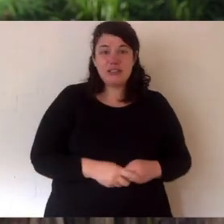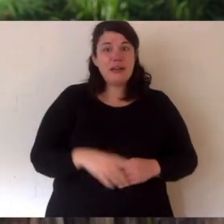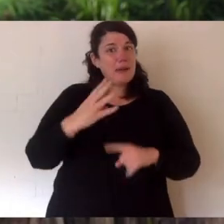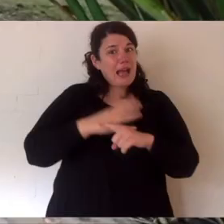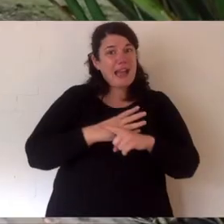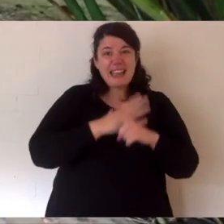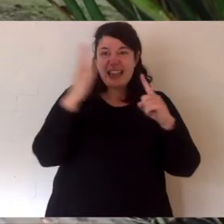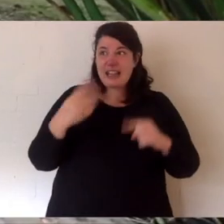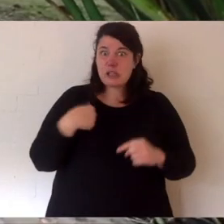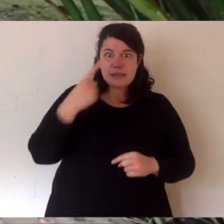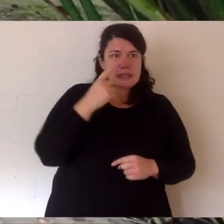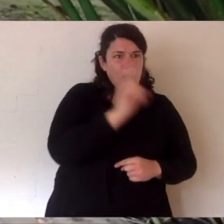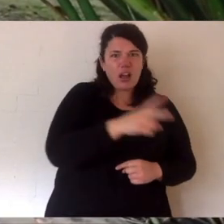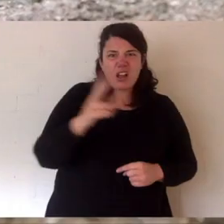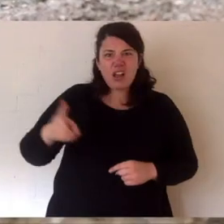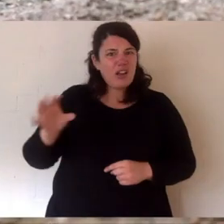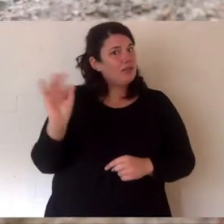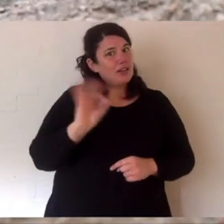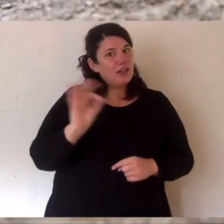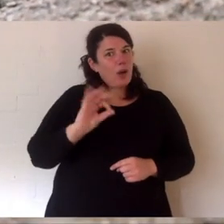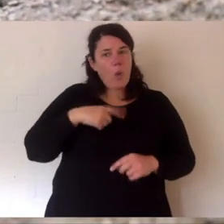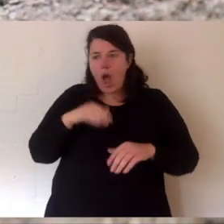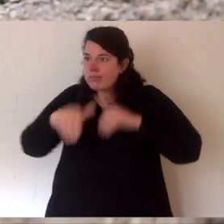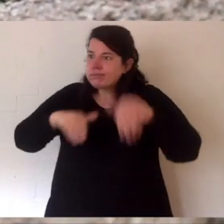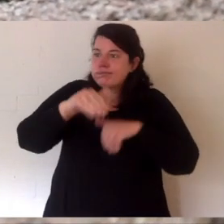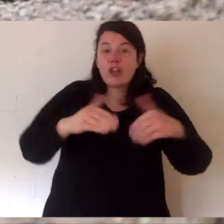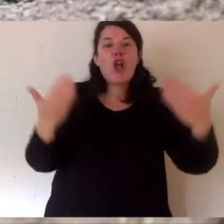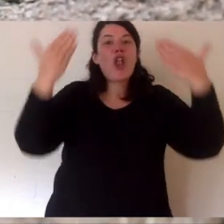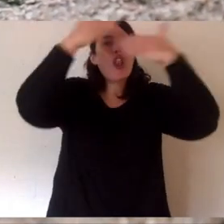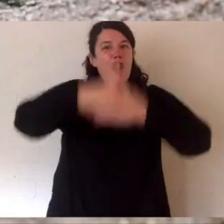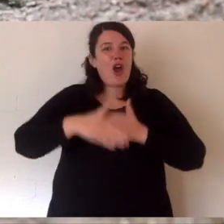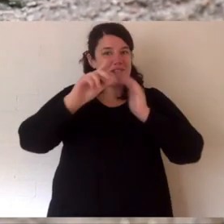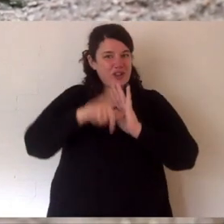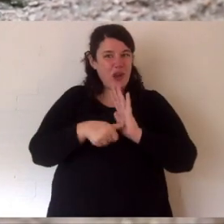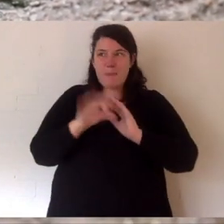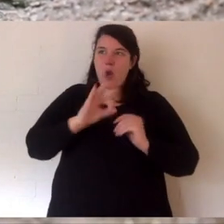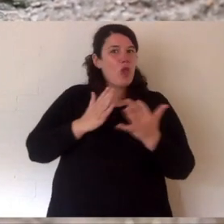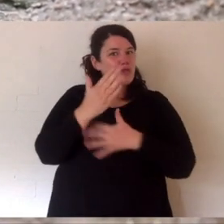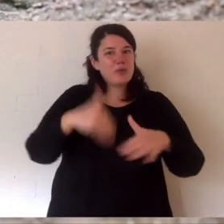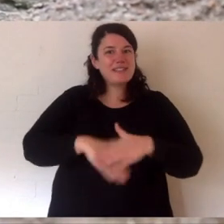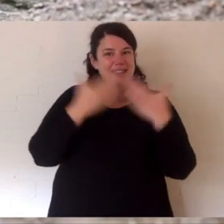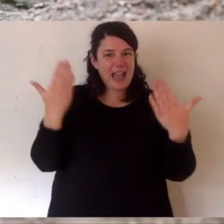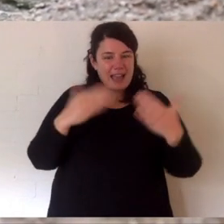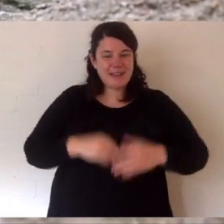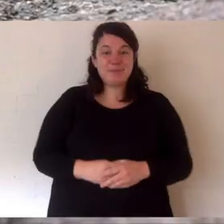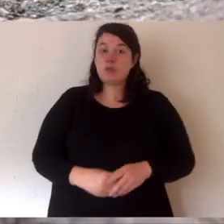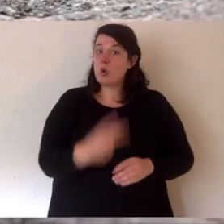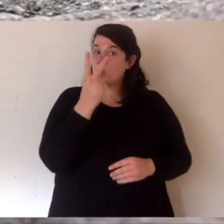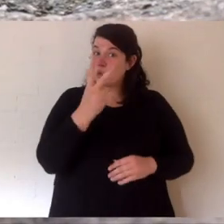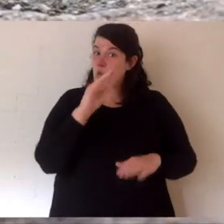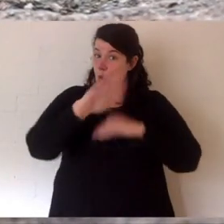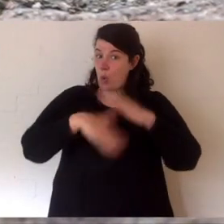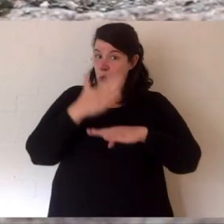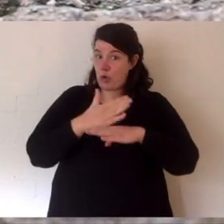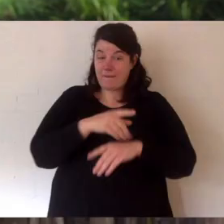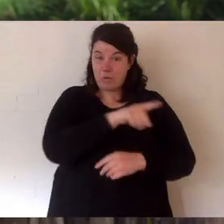do. But for echidnas, they're really out there. We don't see them so much because they're mostly nocturnal, but they're little heroes because